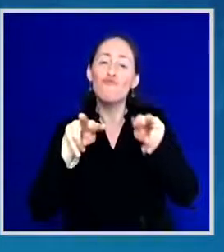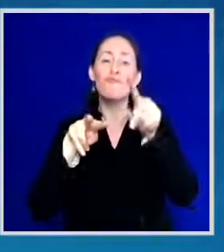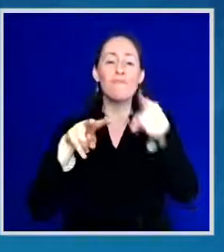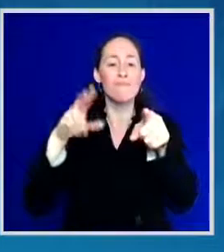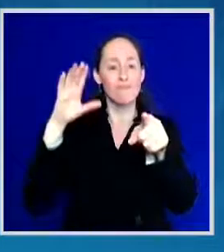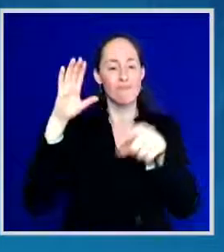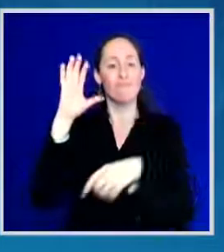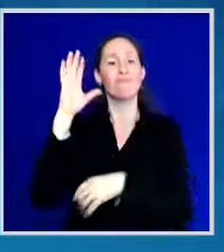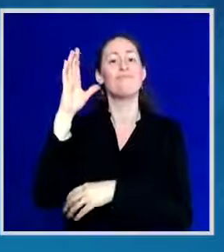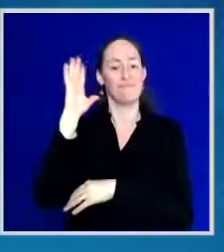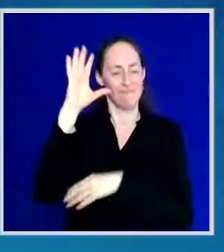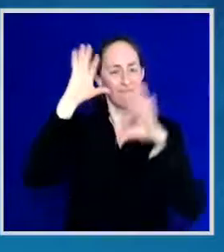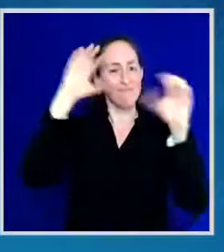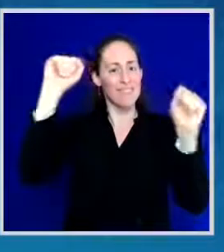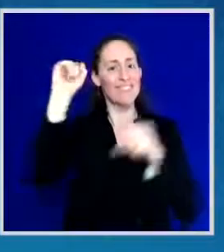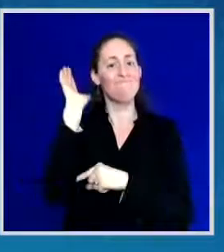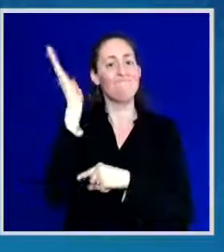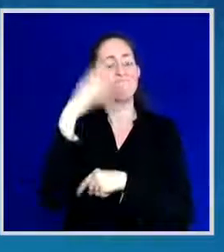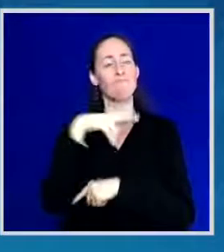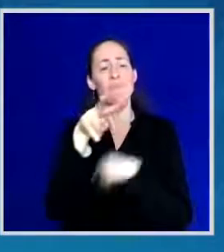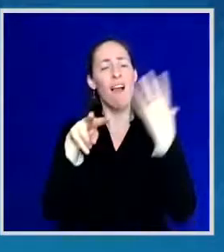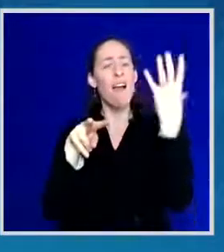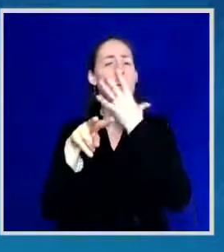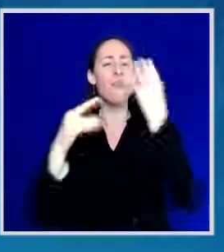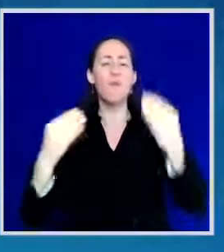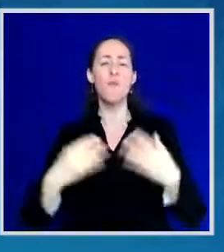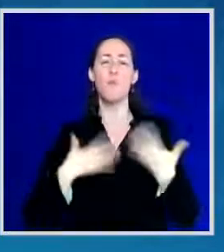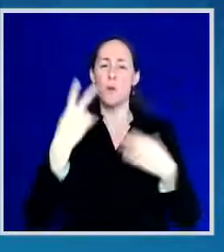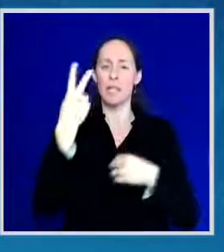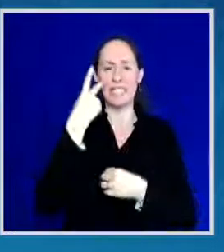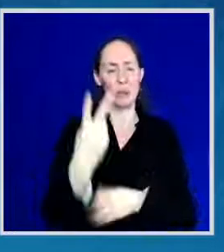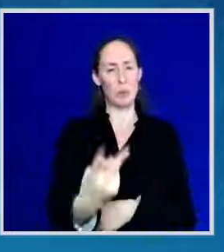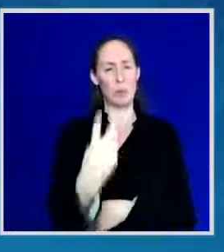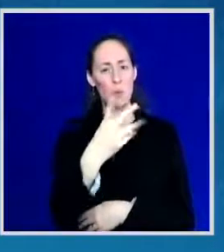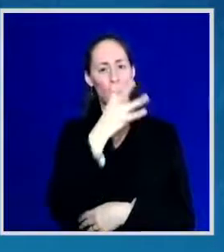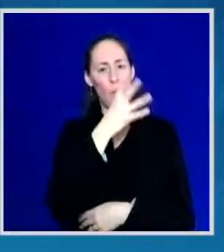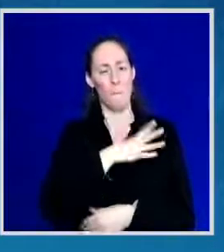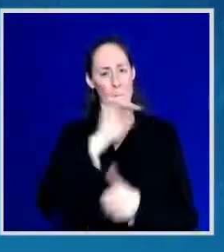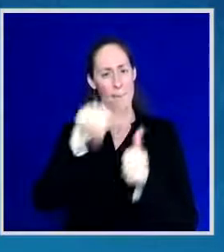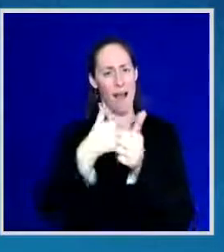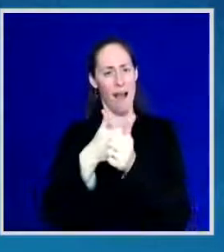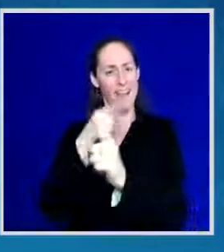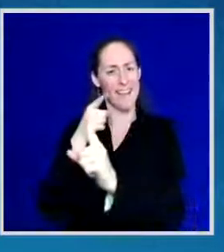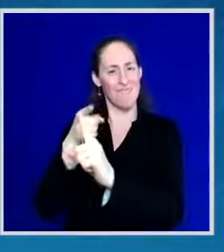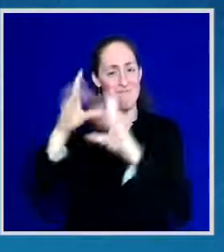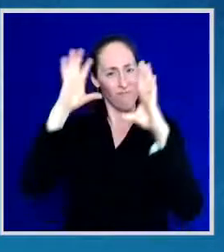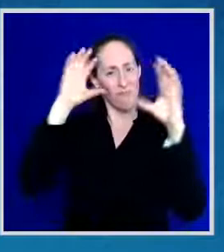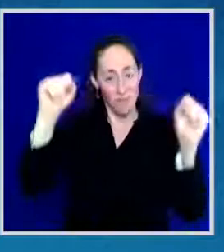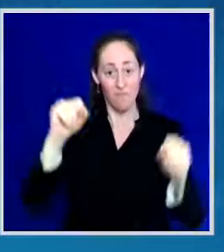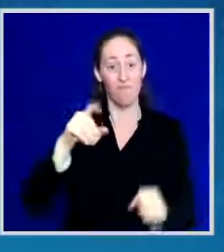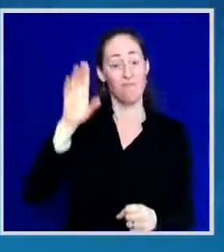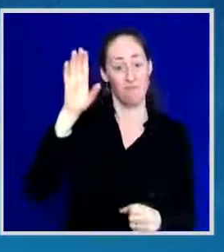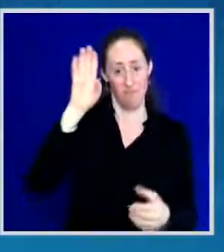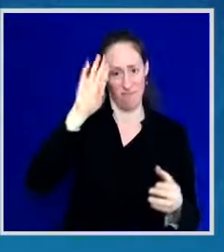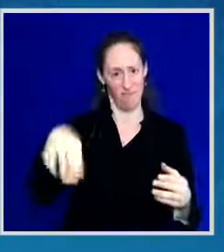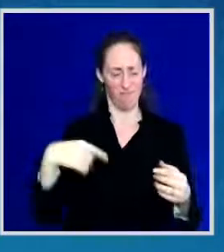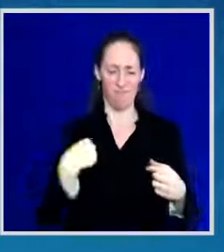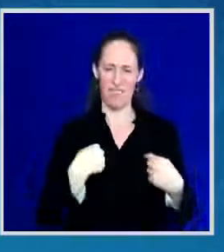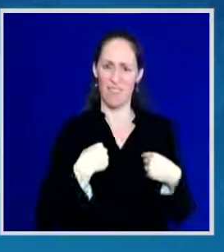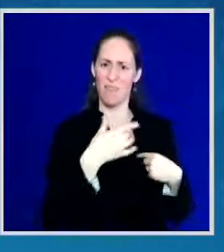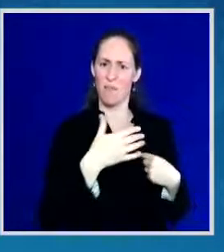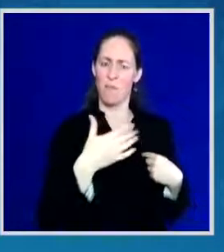As a parent of young kids, that moment sent a powerful message to my children and children all over the world.